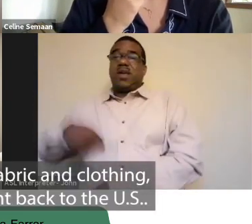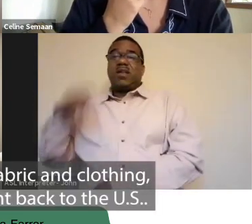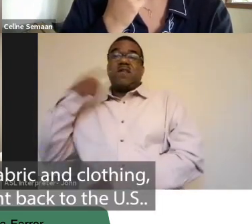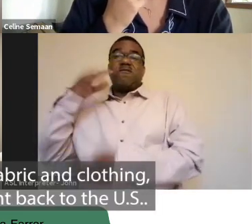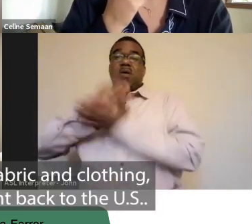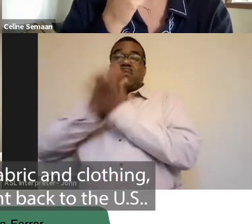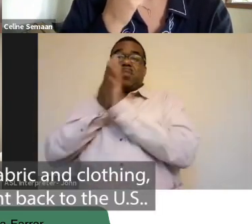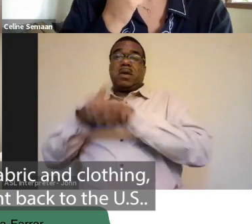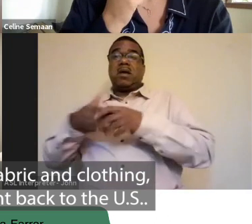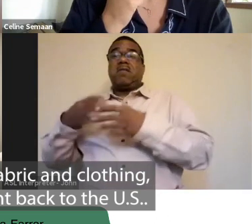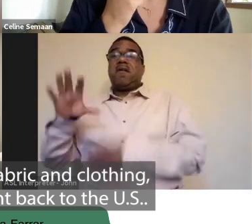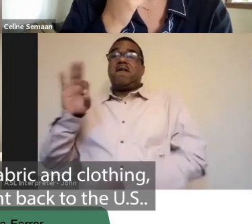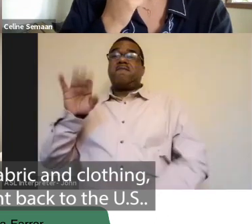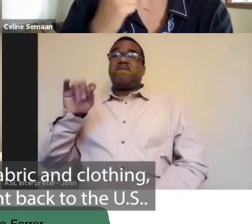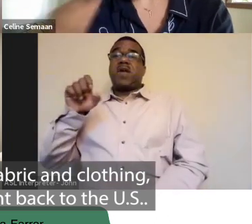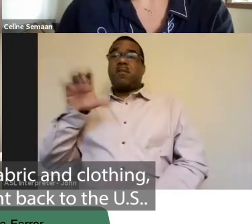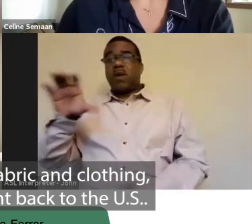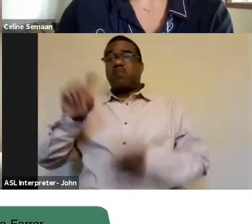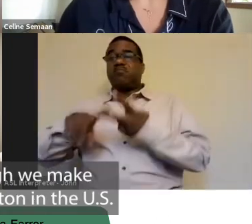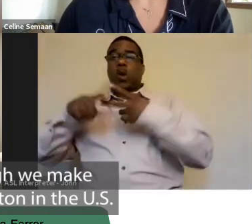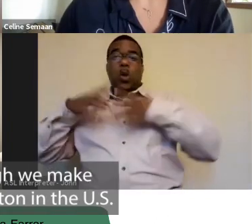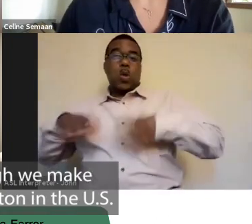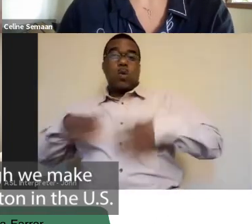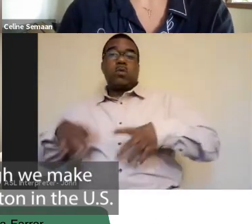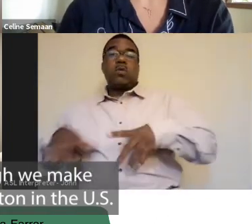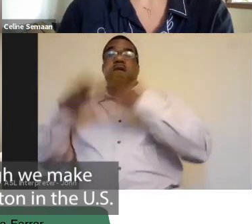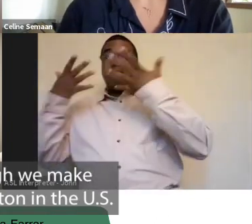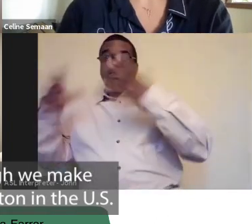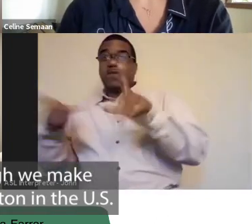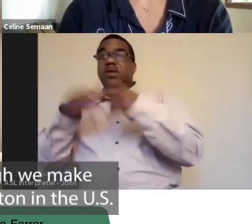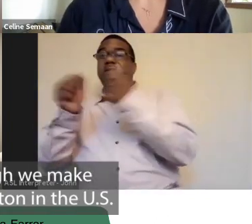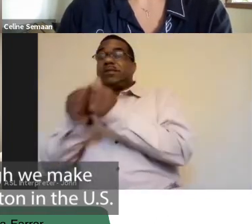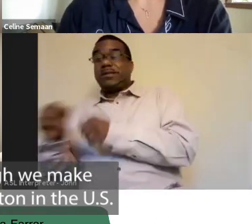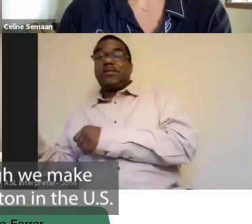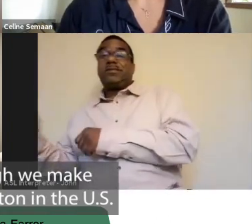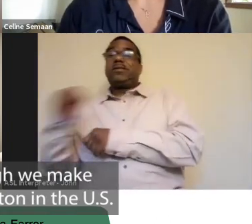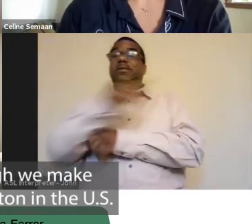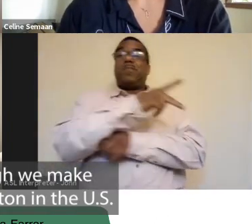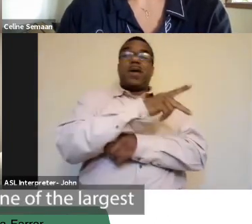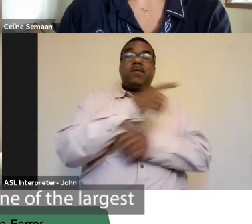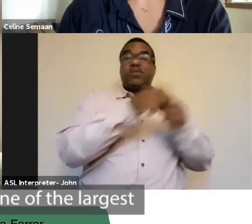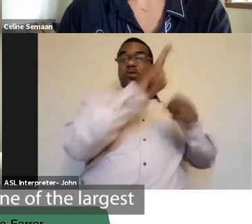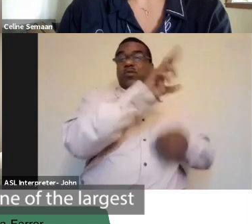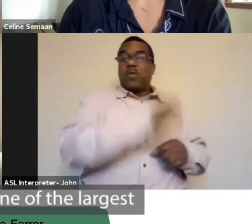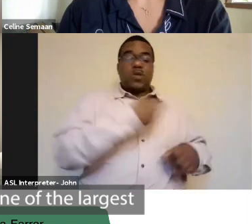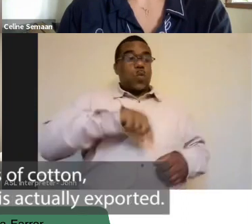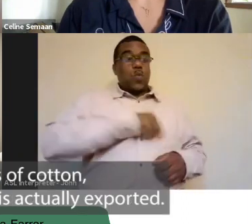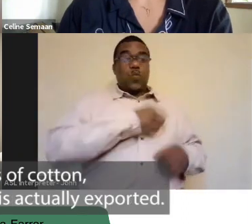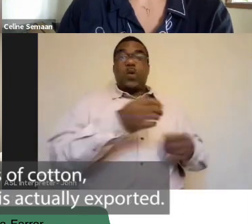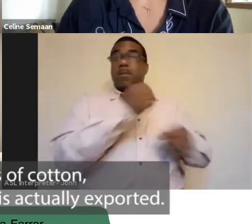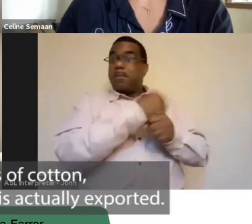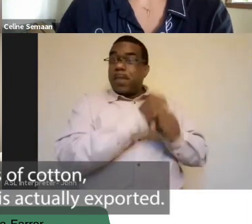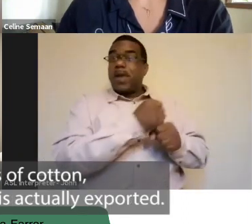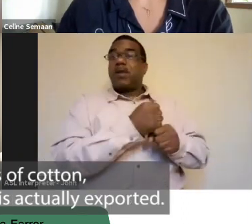clothing, which is then sent back to the U.S. So, although we grow cotton in the U.S. and we're still one of the largest